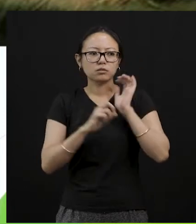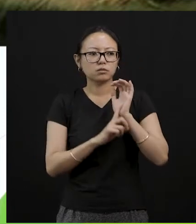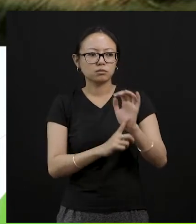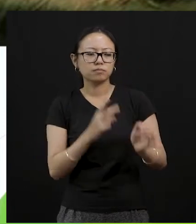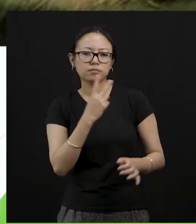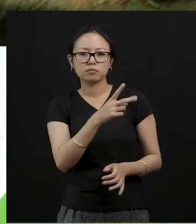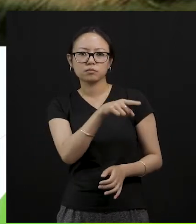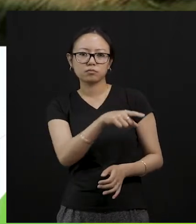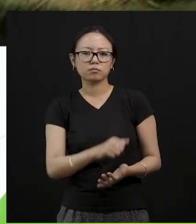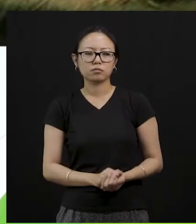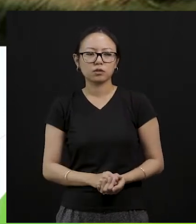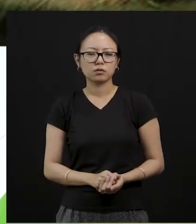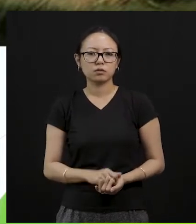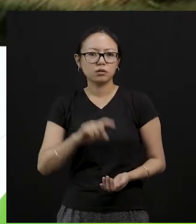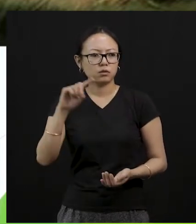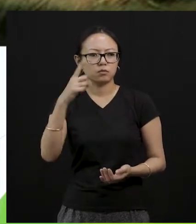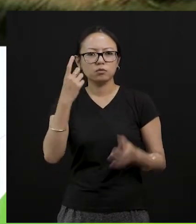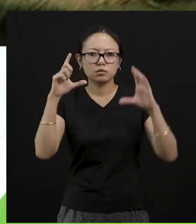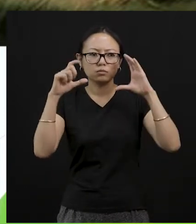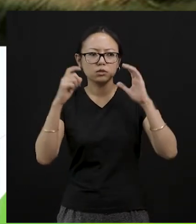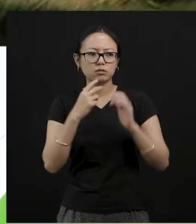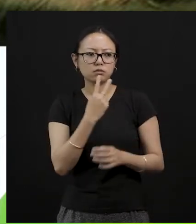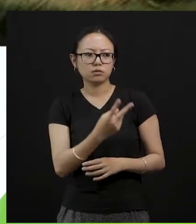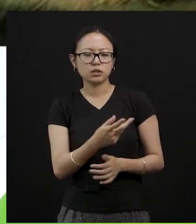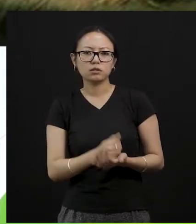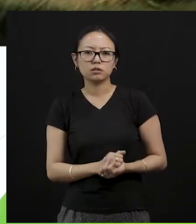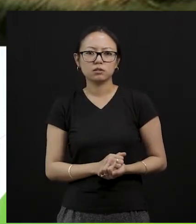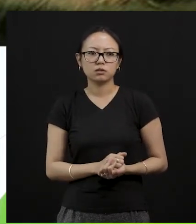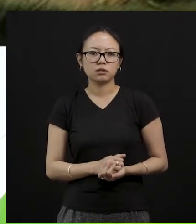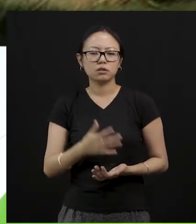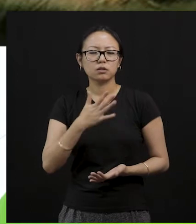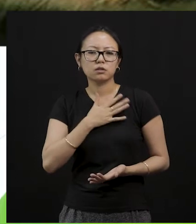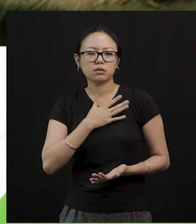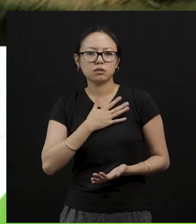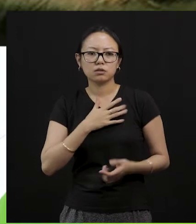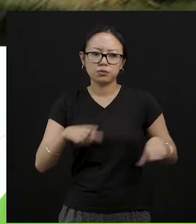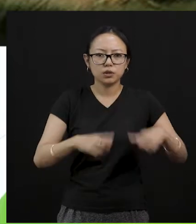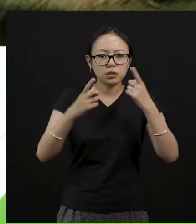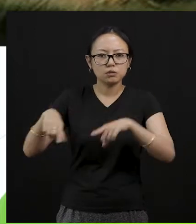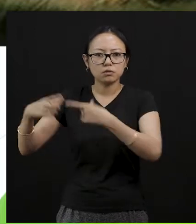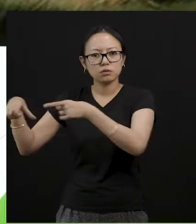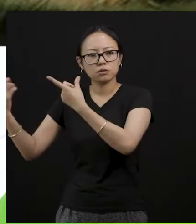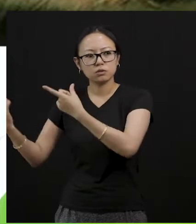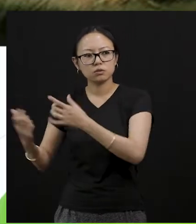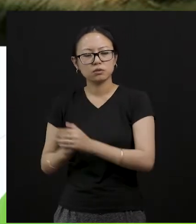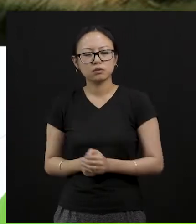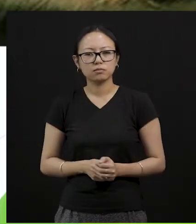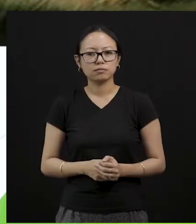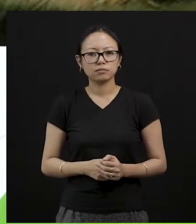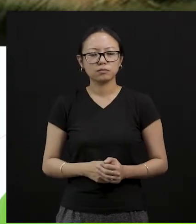Here the animals, can see green trees, beautiful animals and the clean